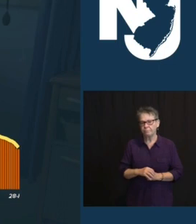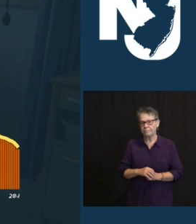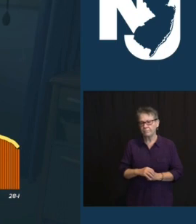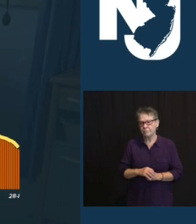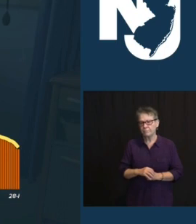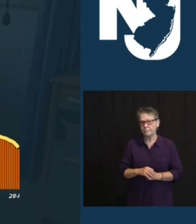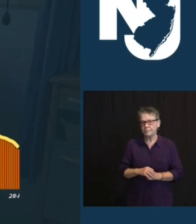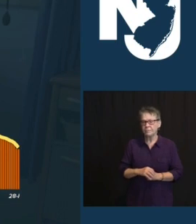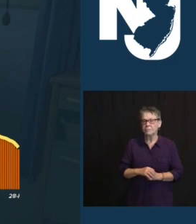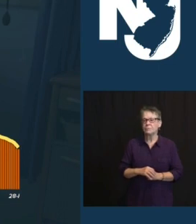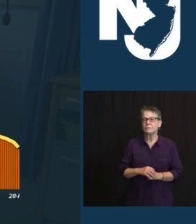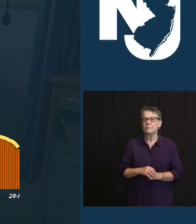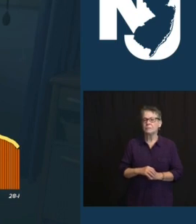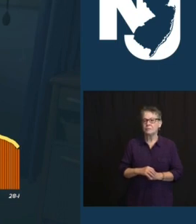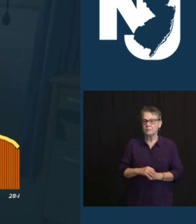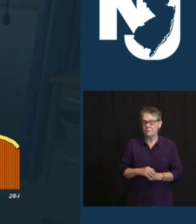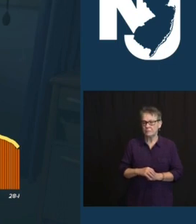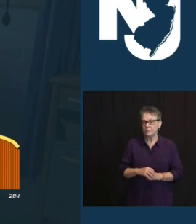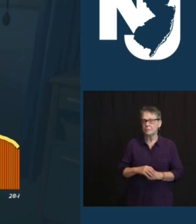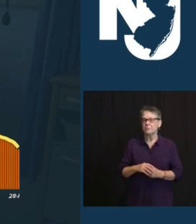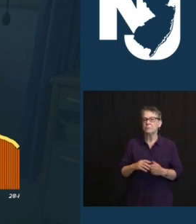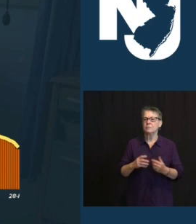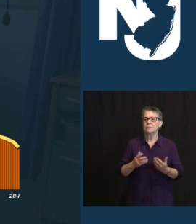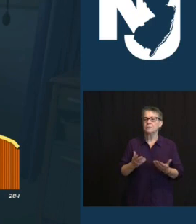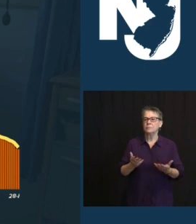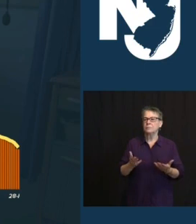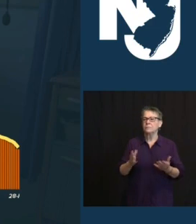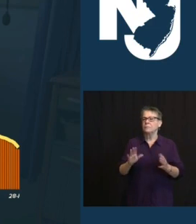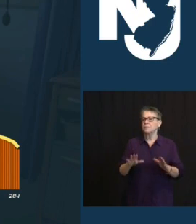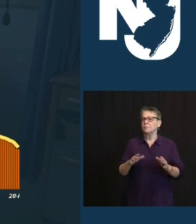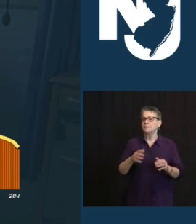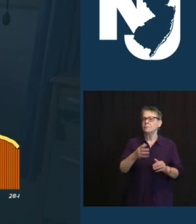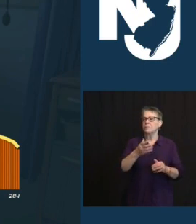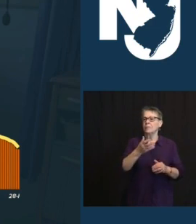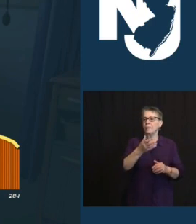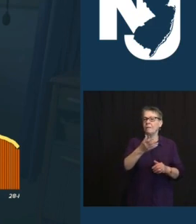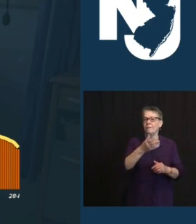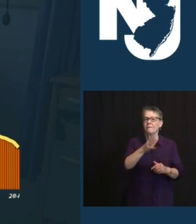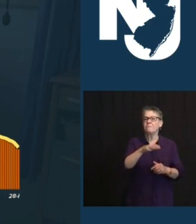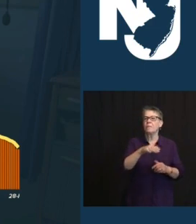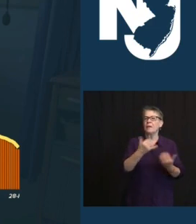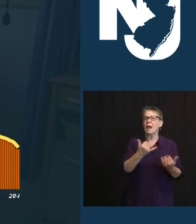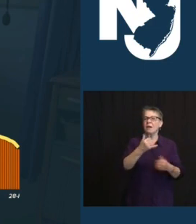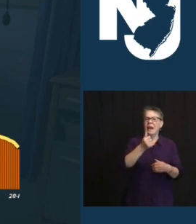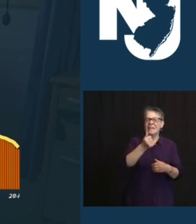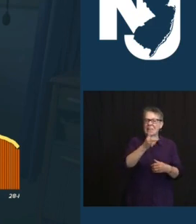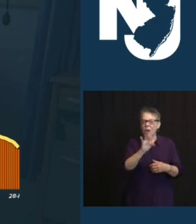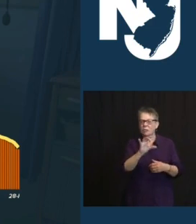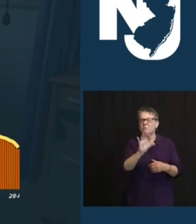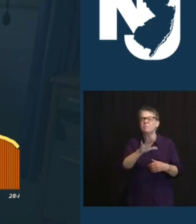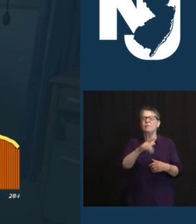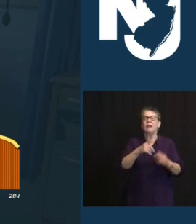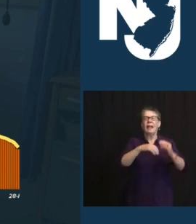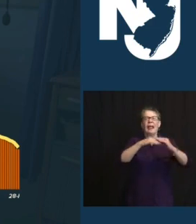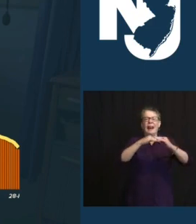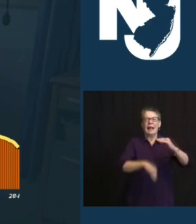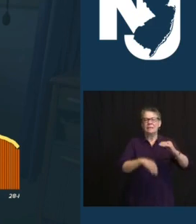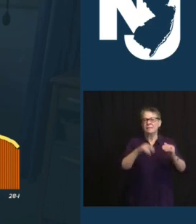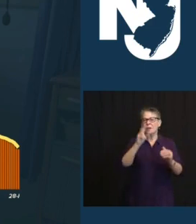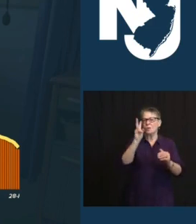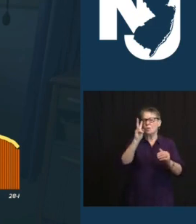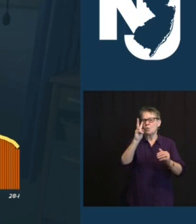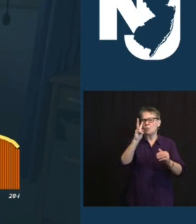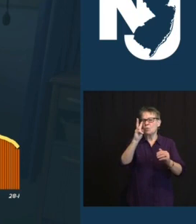ADDED THE 40, YOU'RE ONLY, YOU'RE AT 1905. THE POINT BEING, WE'RE UNDER 2,000 AND PLEASE GOD, KNOCKING ON WOOD, HEADING IN THE RIGHT